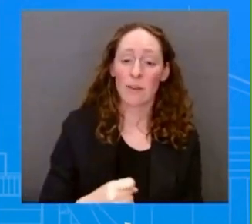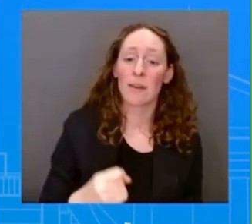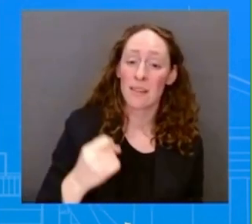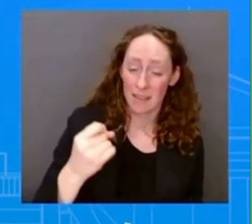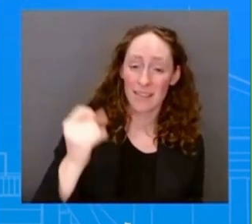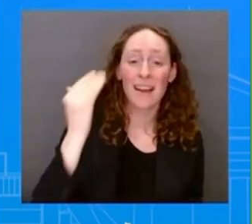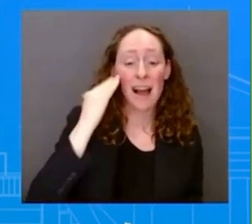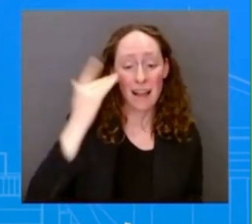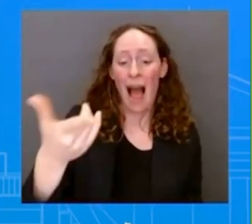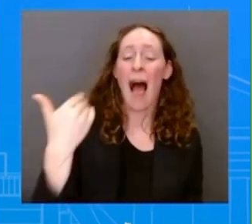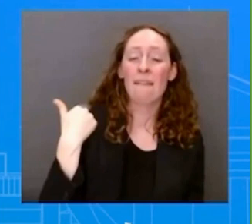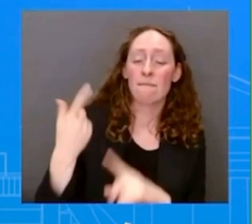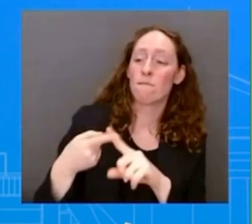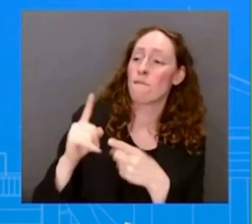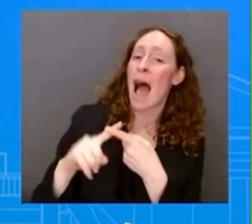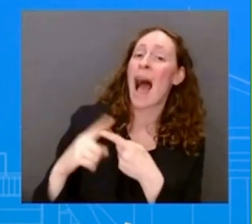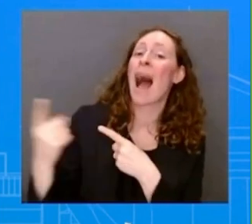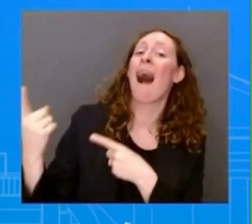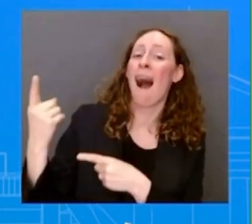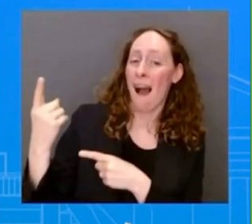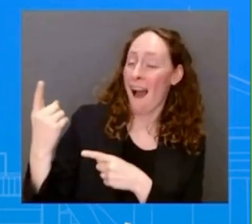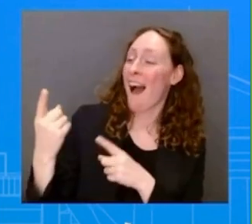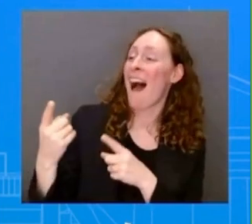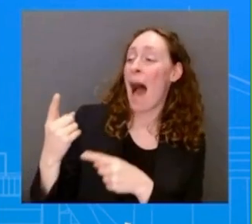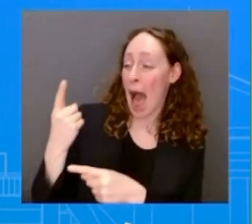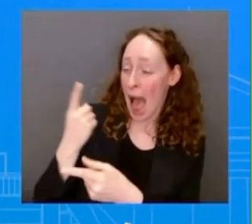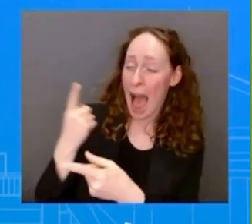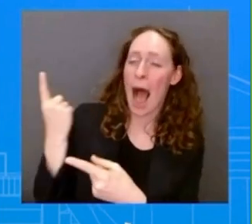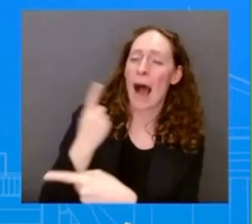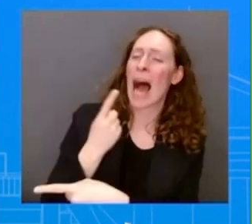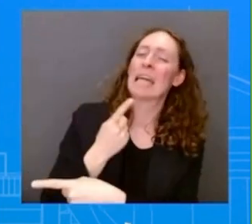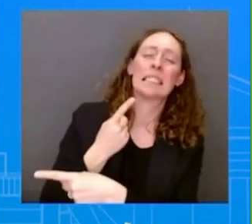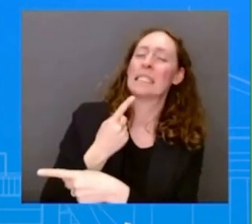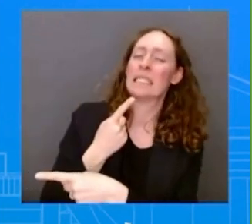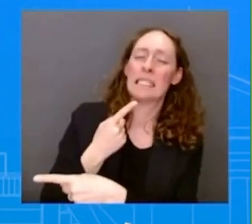And the great thing about a deep friendship is you can be that candid with one another.